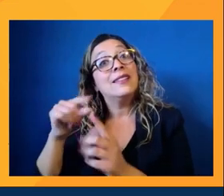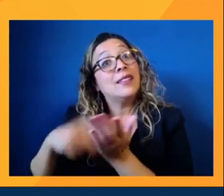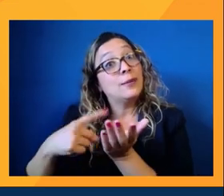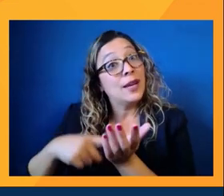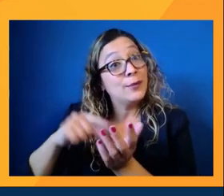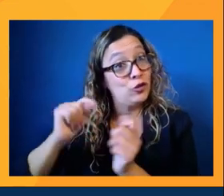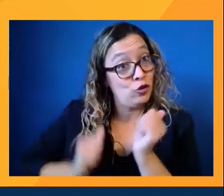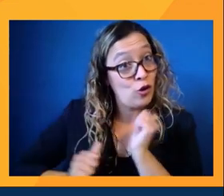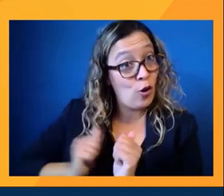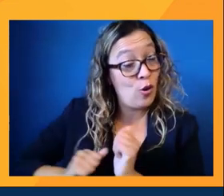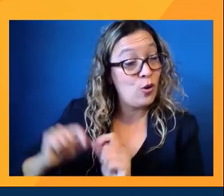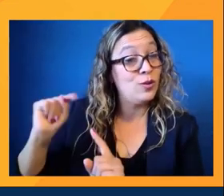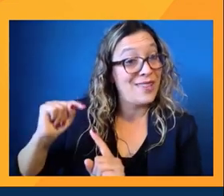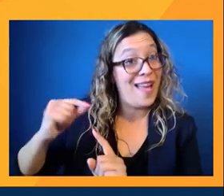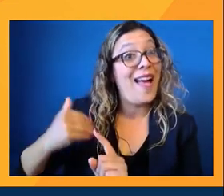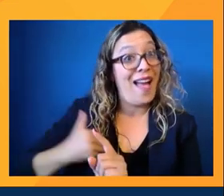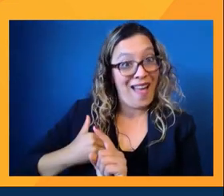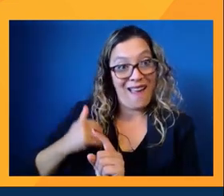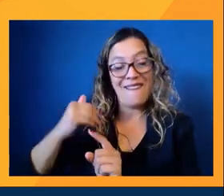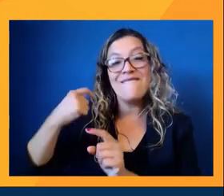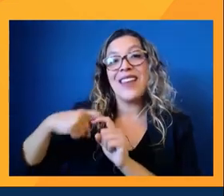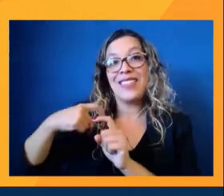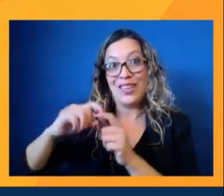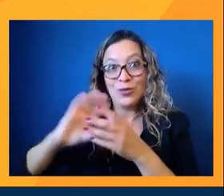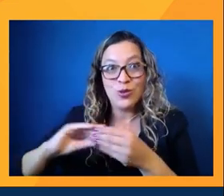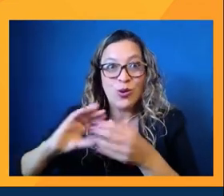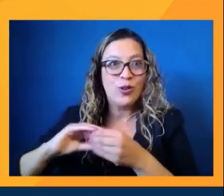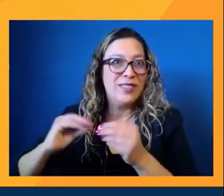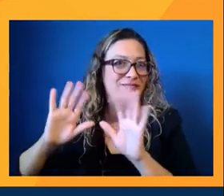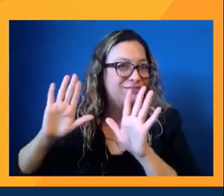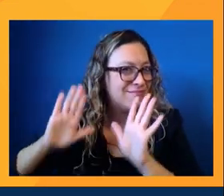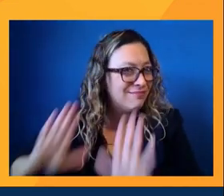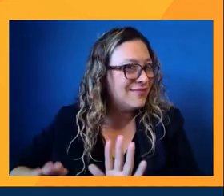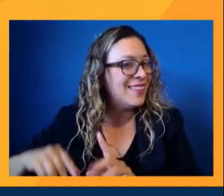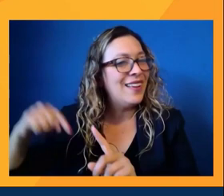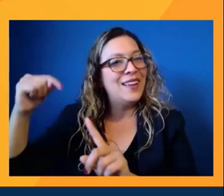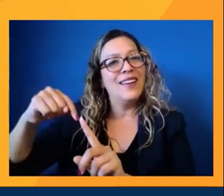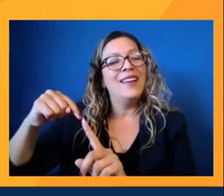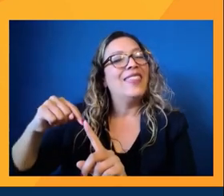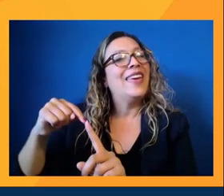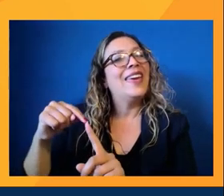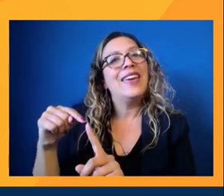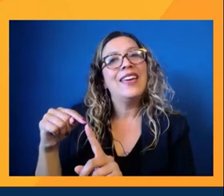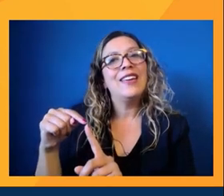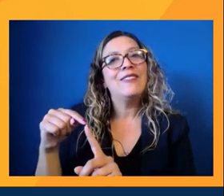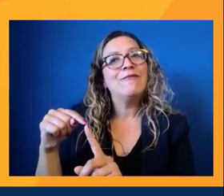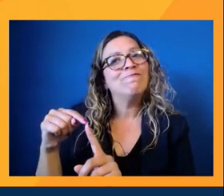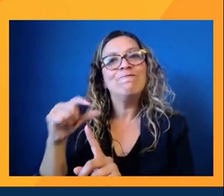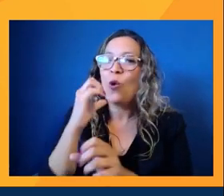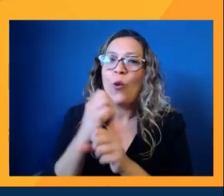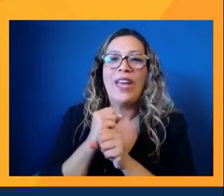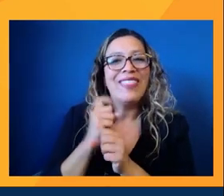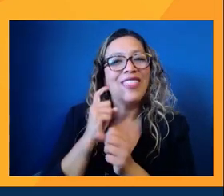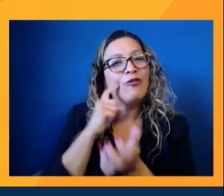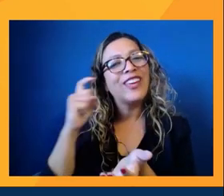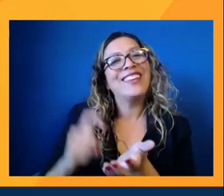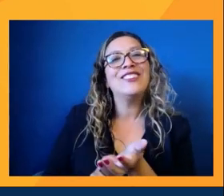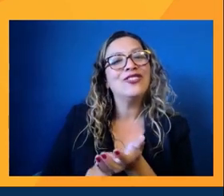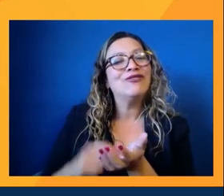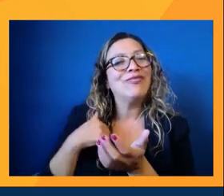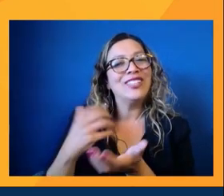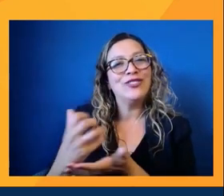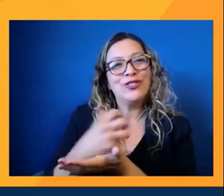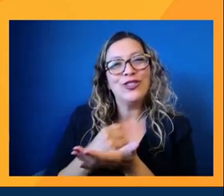have Latino stories, great Latino stories, but they don't get the recognition that they deserve. They don't get the